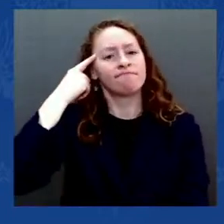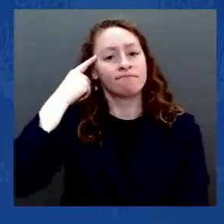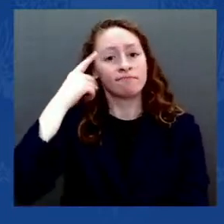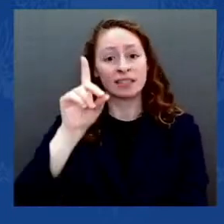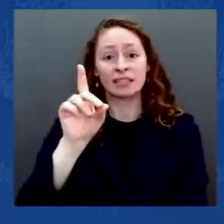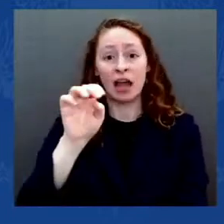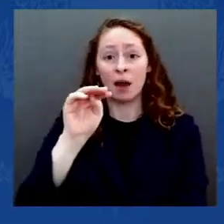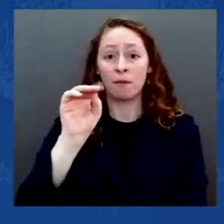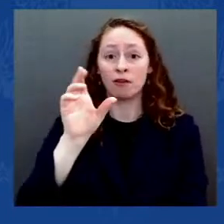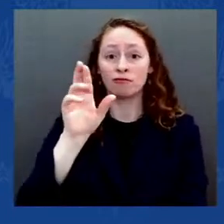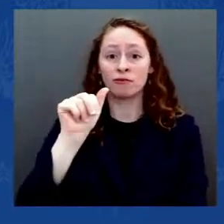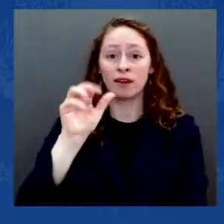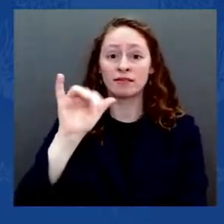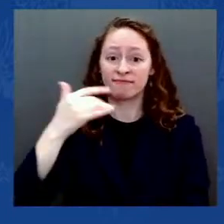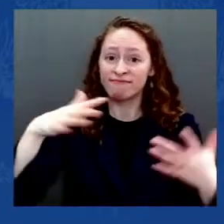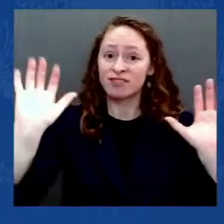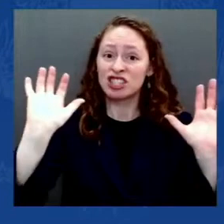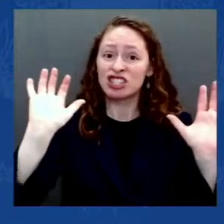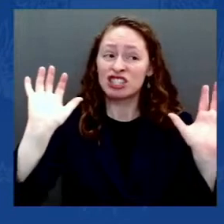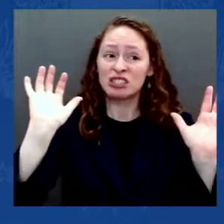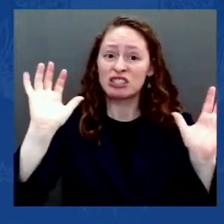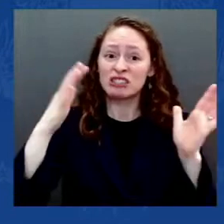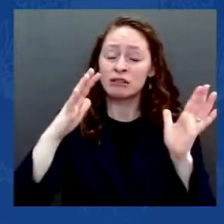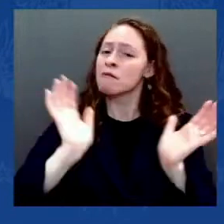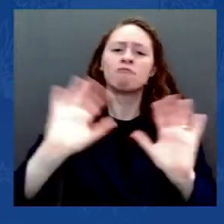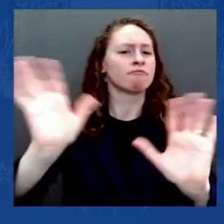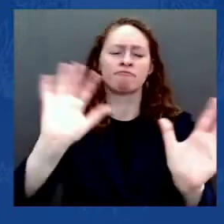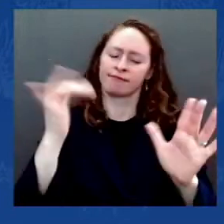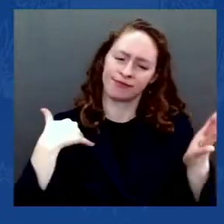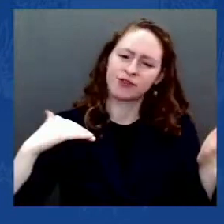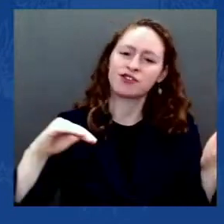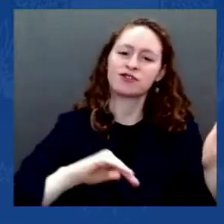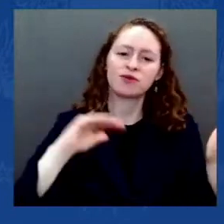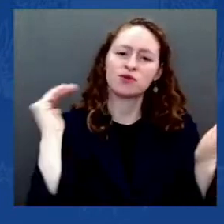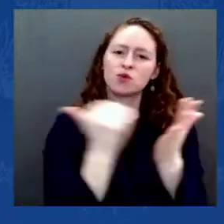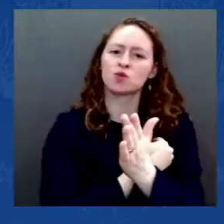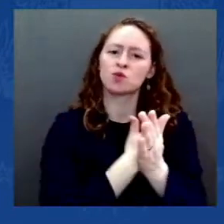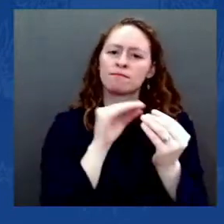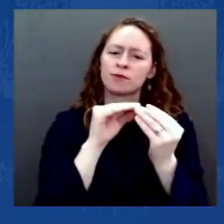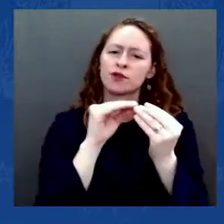I did not seek this fight brought to this Capitol one year ago today,